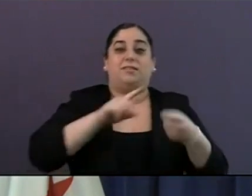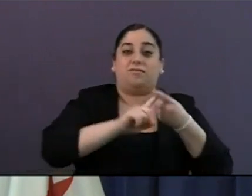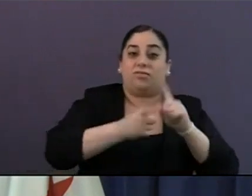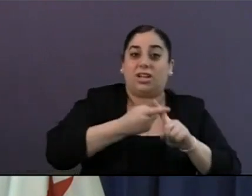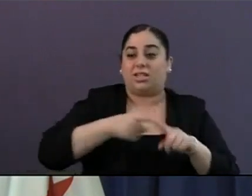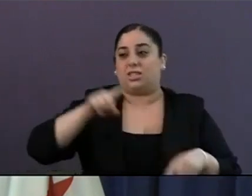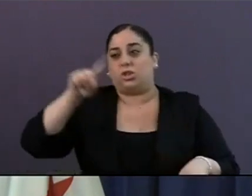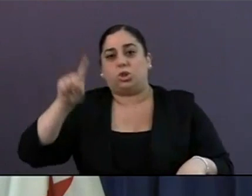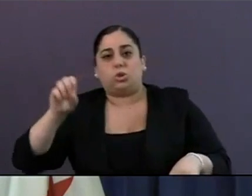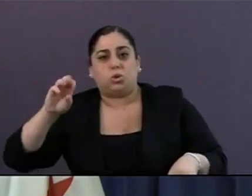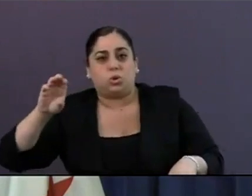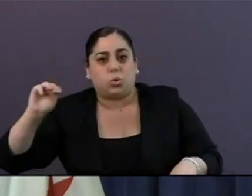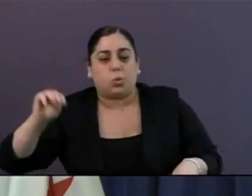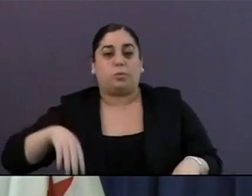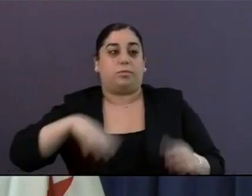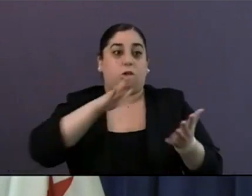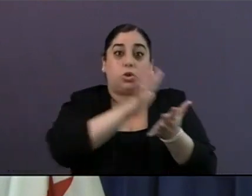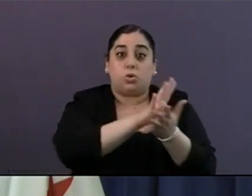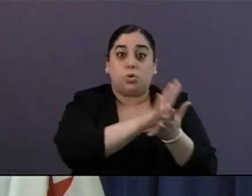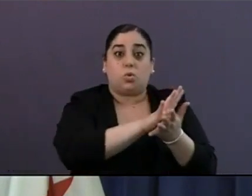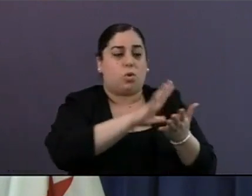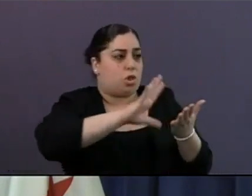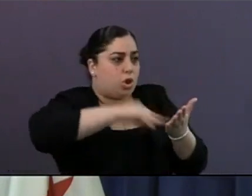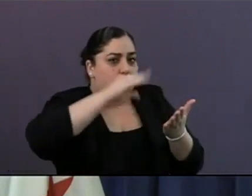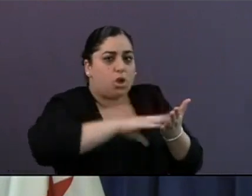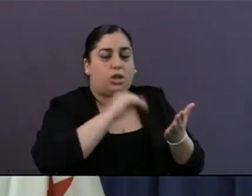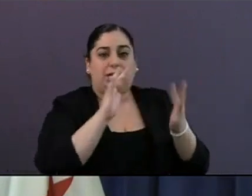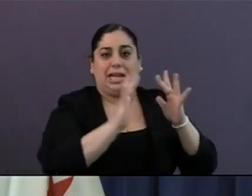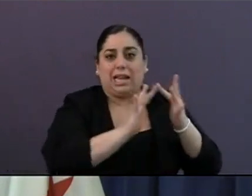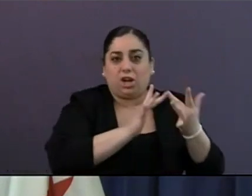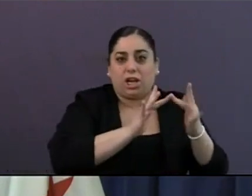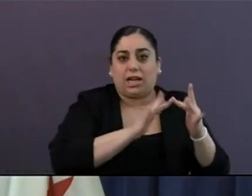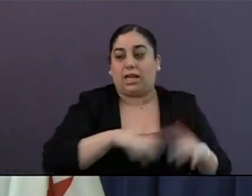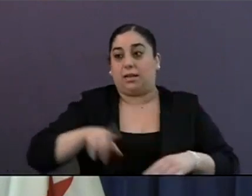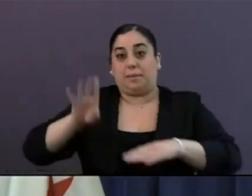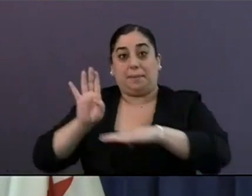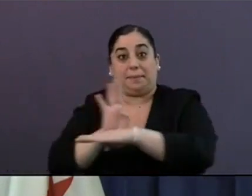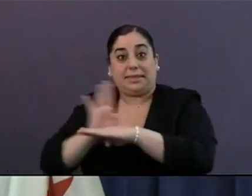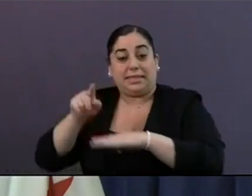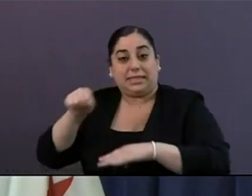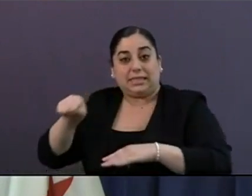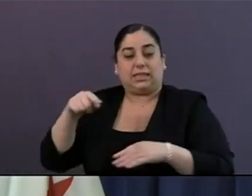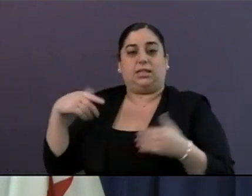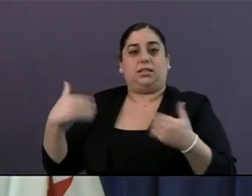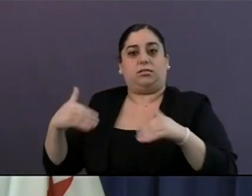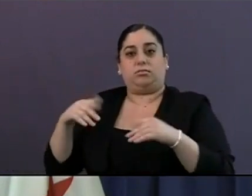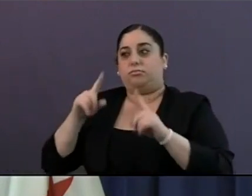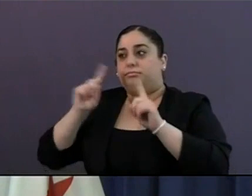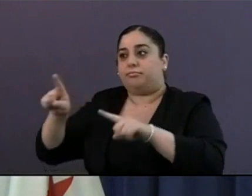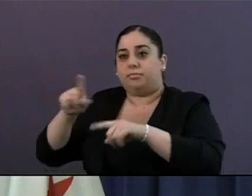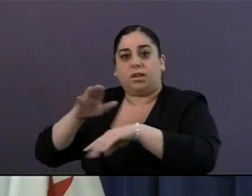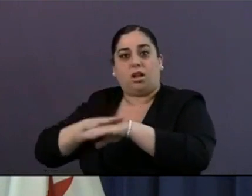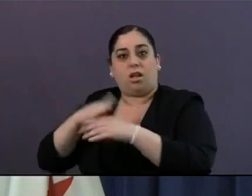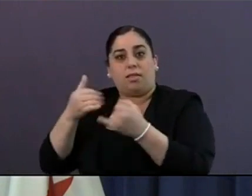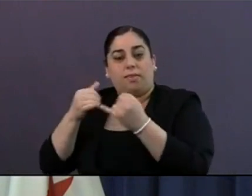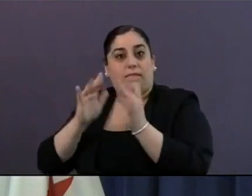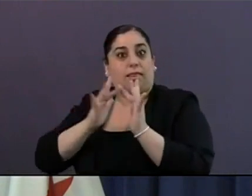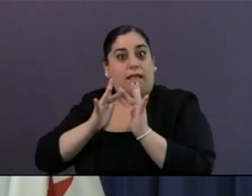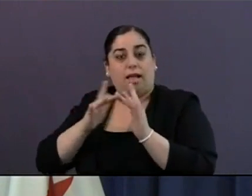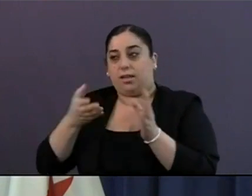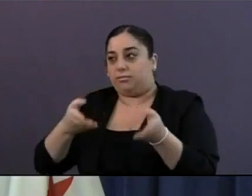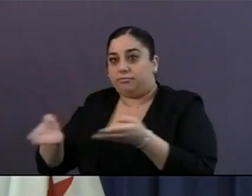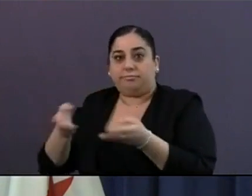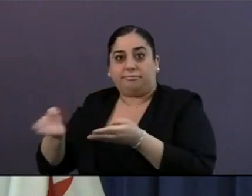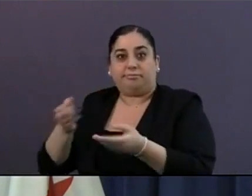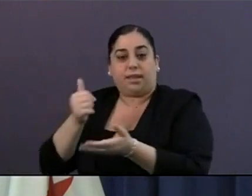while staying at home. Business owners bolstering their online ordering and delivery options. This pandemic, of course,